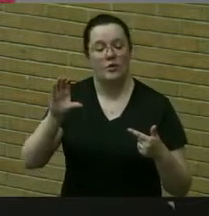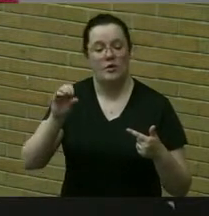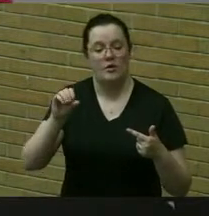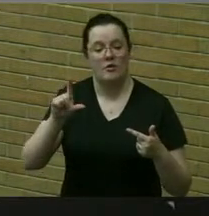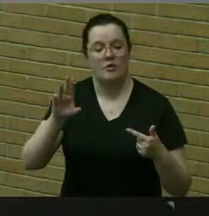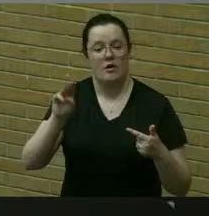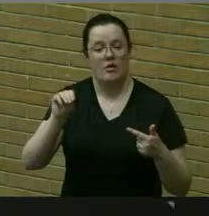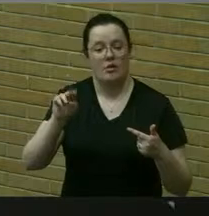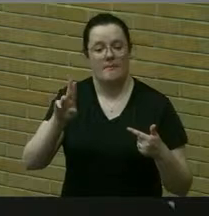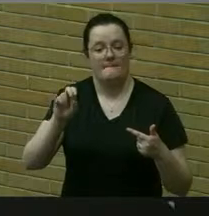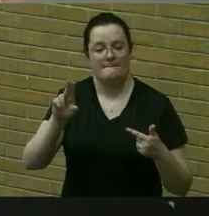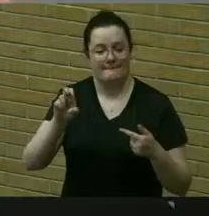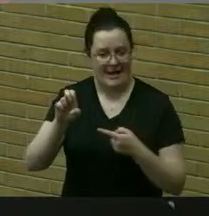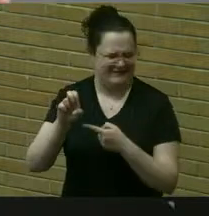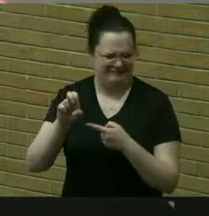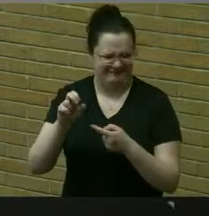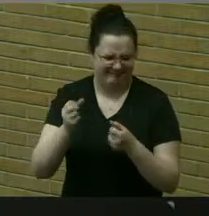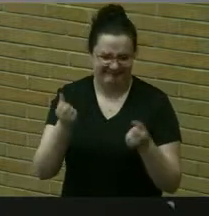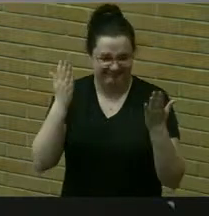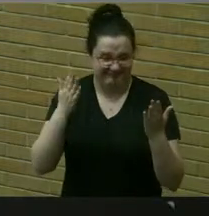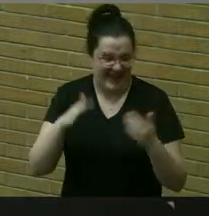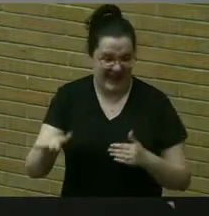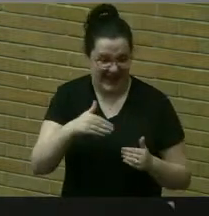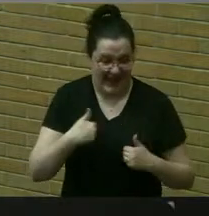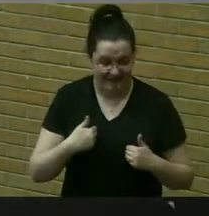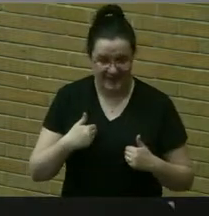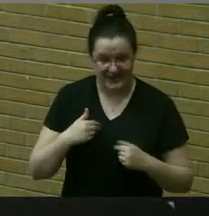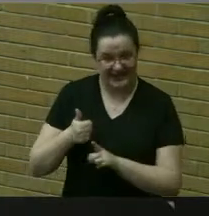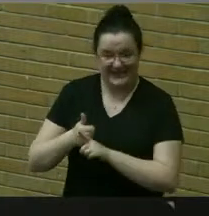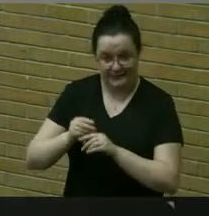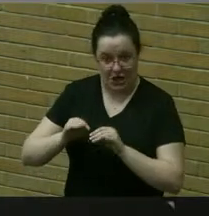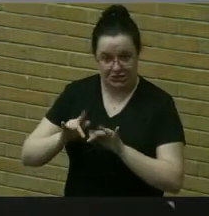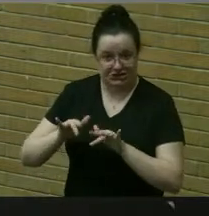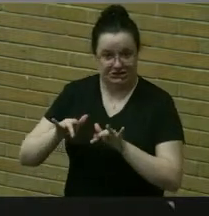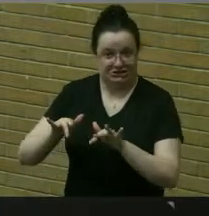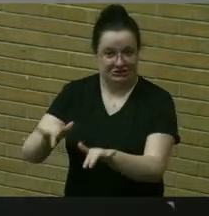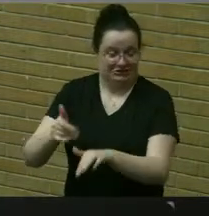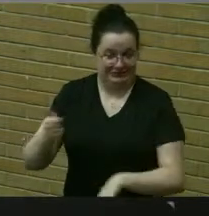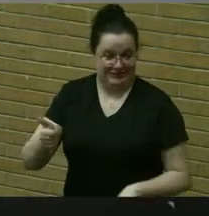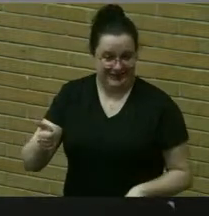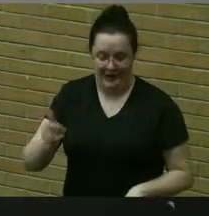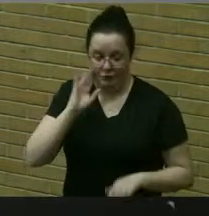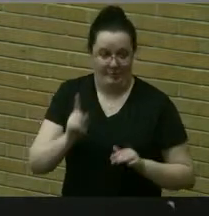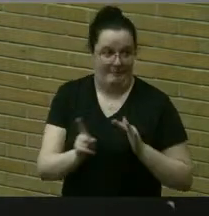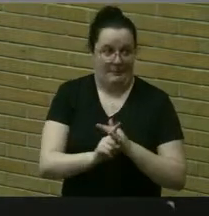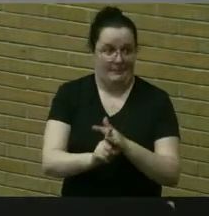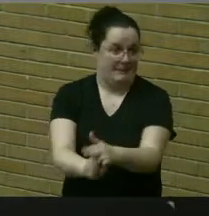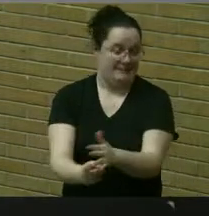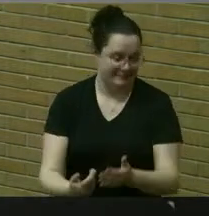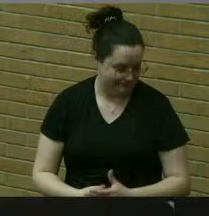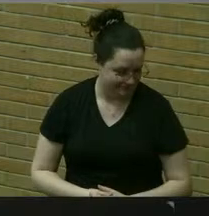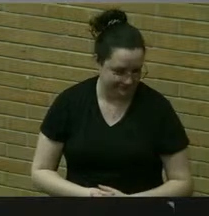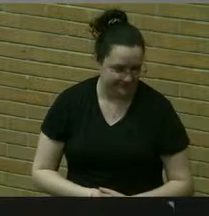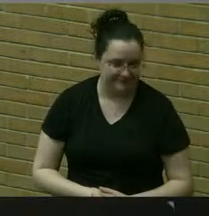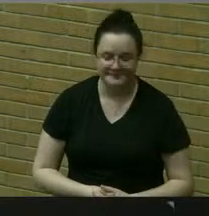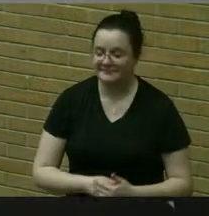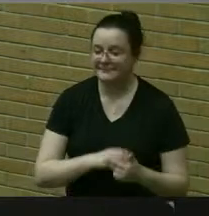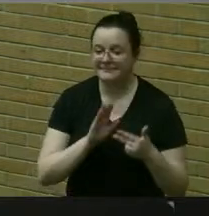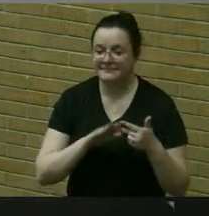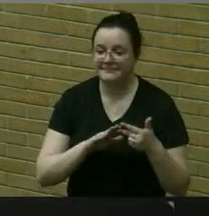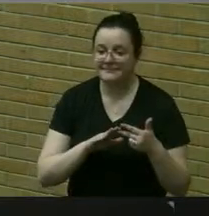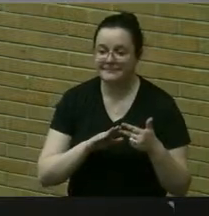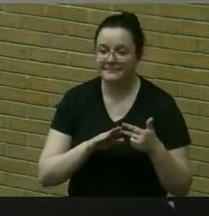columbine goes bananas all on its own you find it popping up everywhere um some um